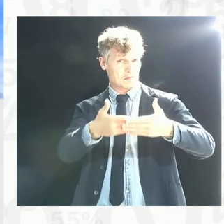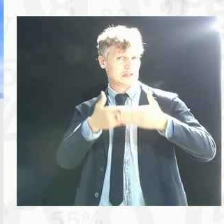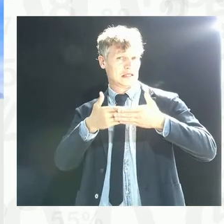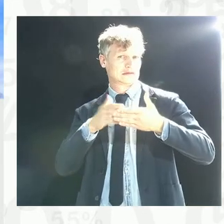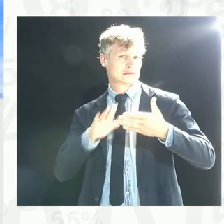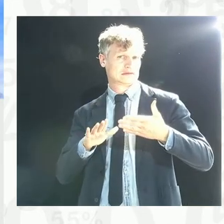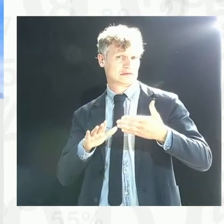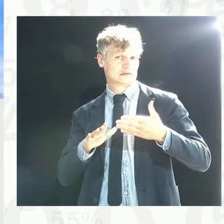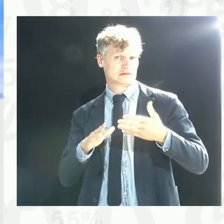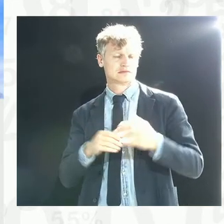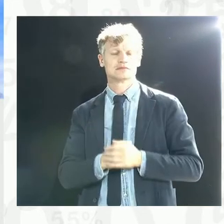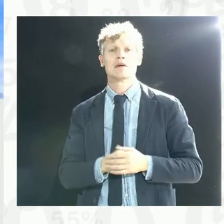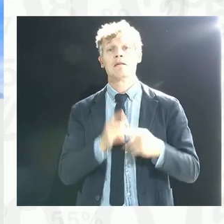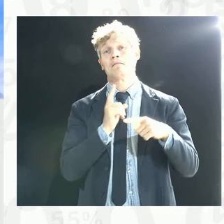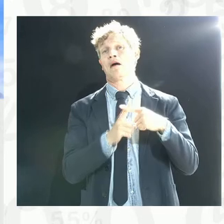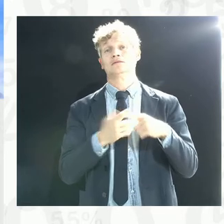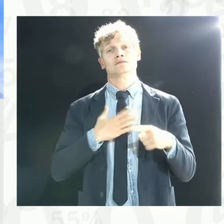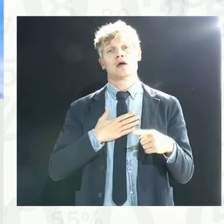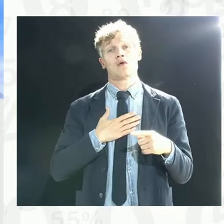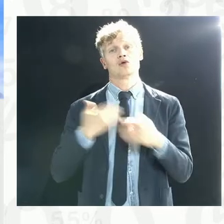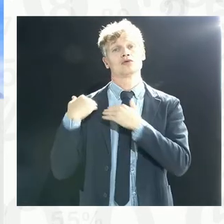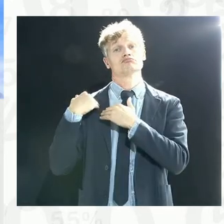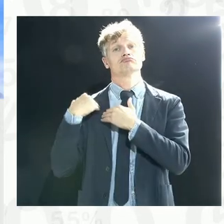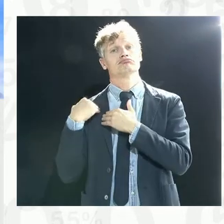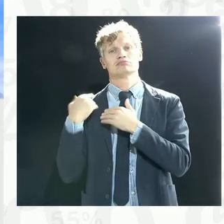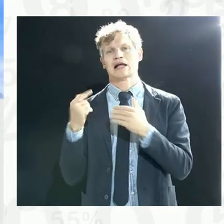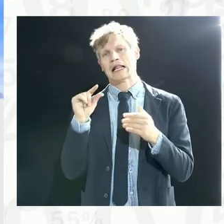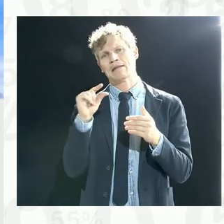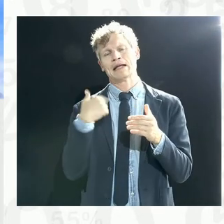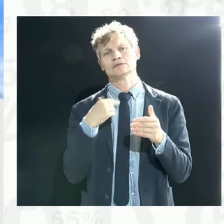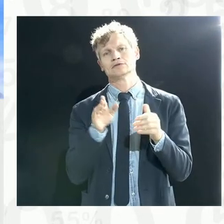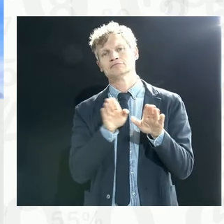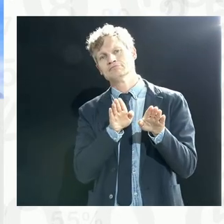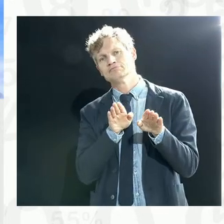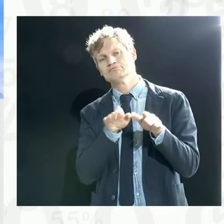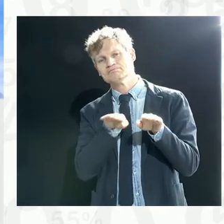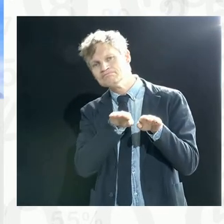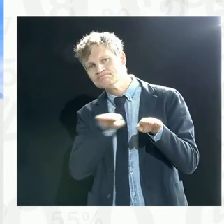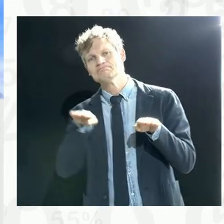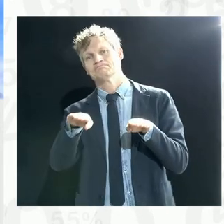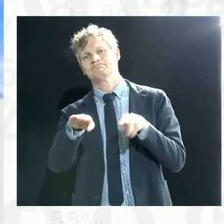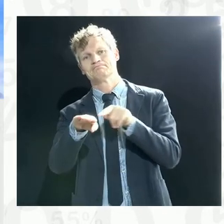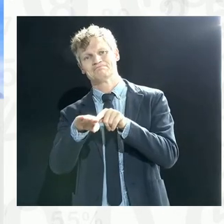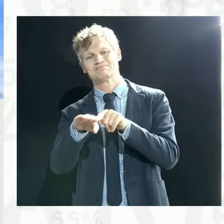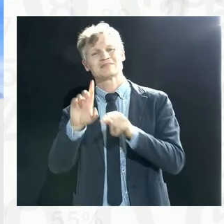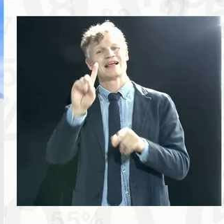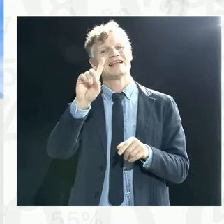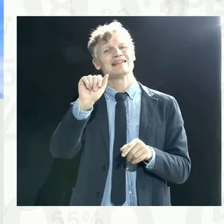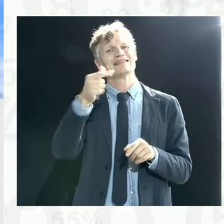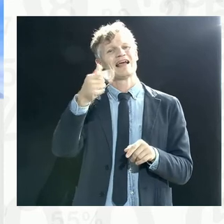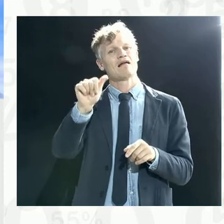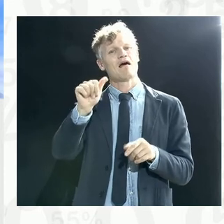a complementary law known as the Data Protection Act, which also will augment